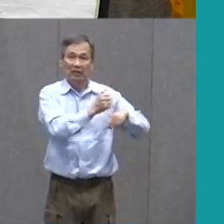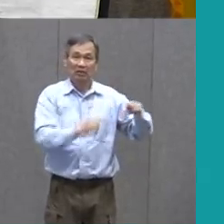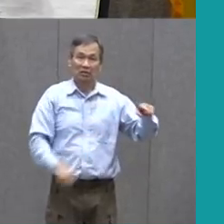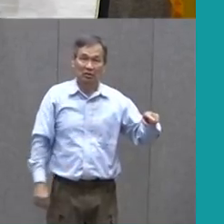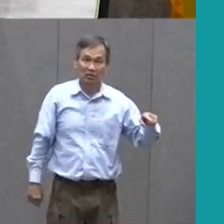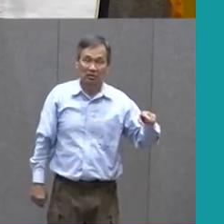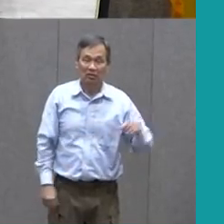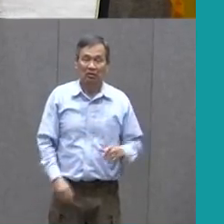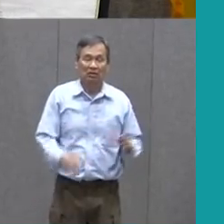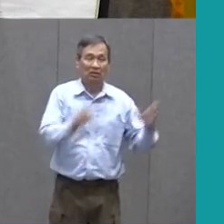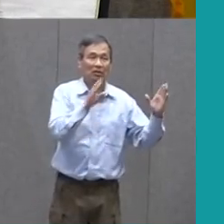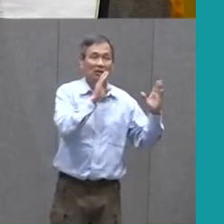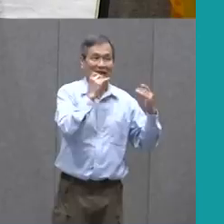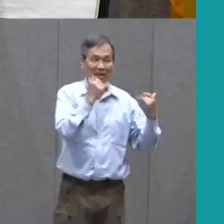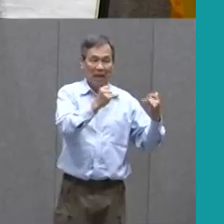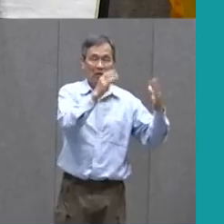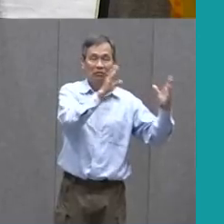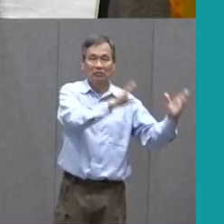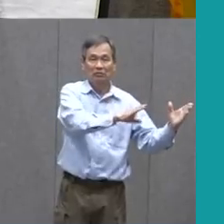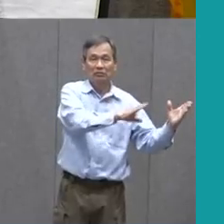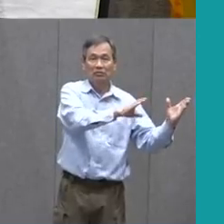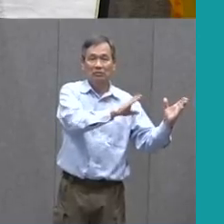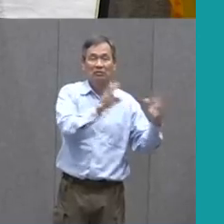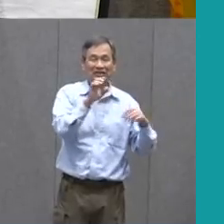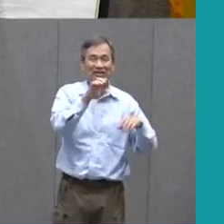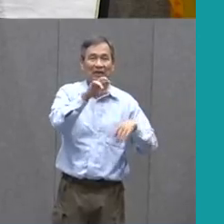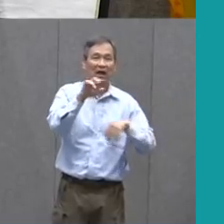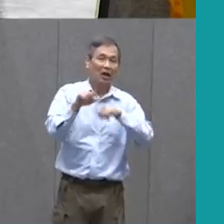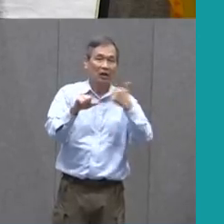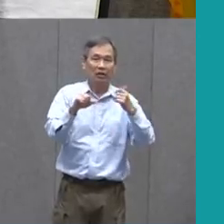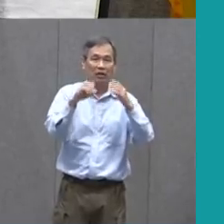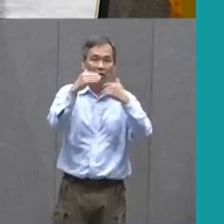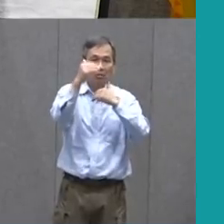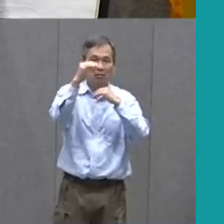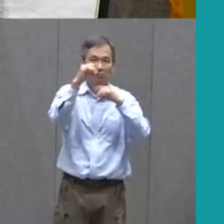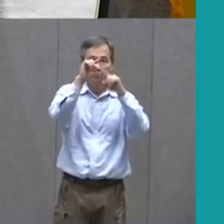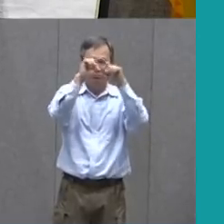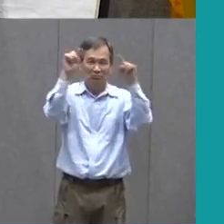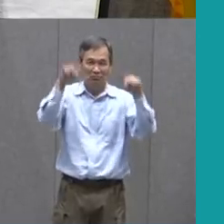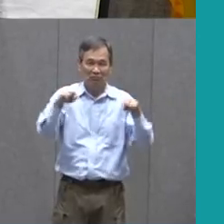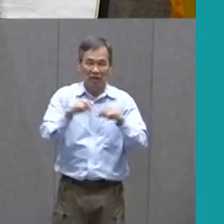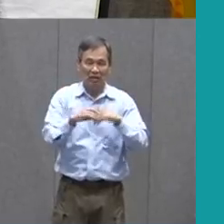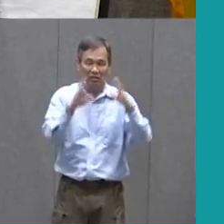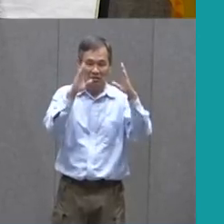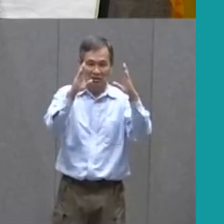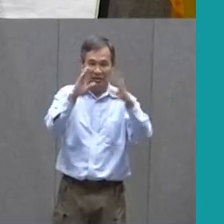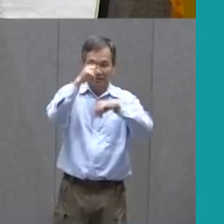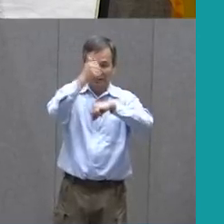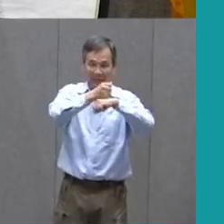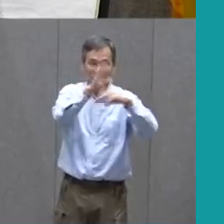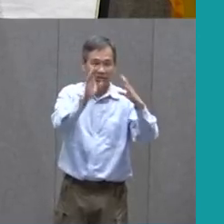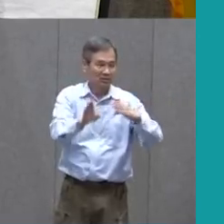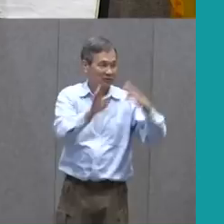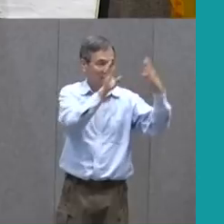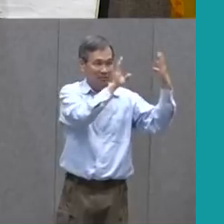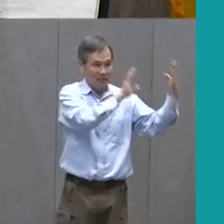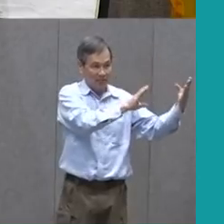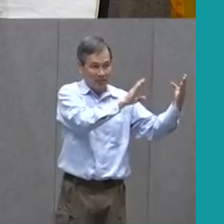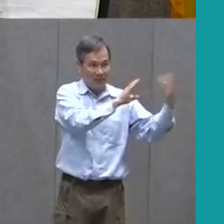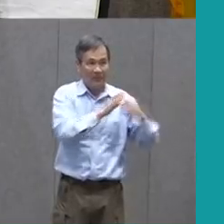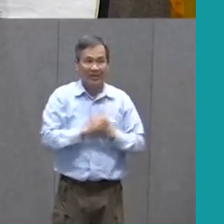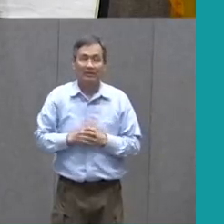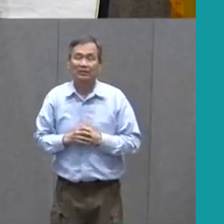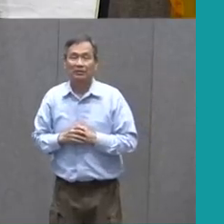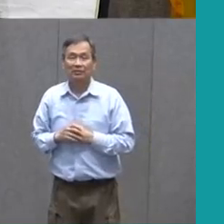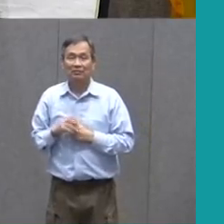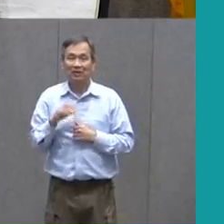The Second Box Next To It And I'm Going to Draw Those On My Story Map Map That You Make At Home So This is